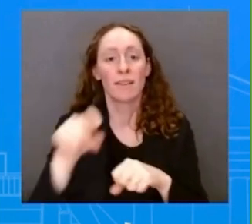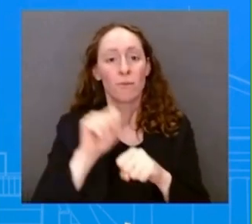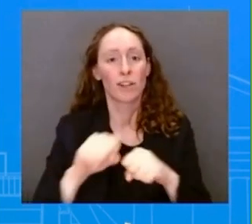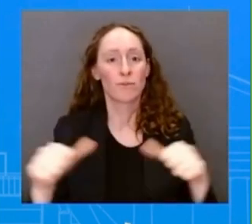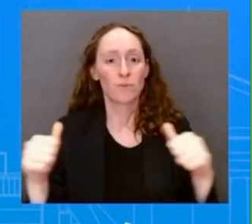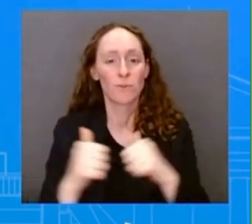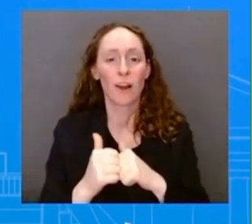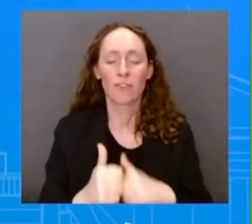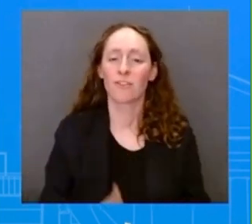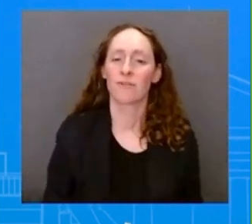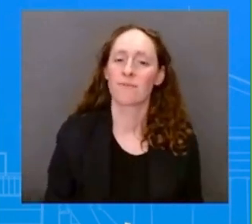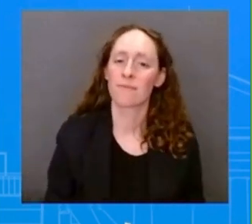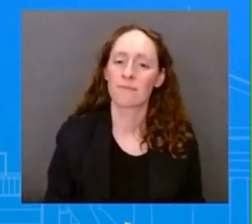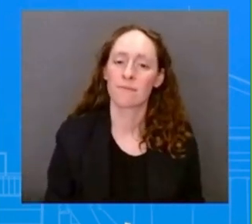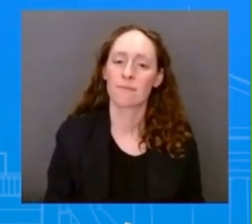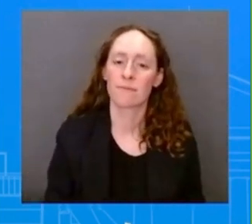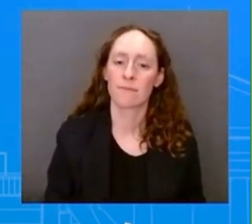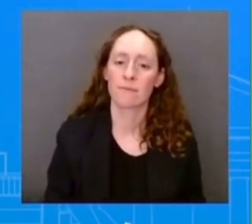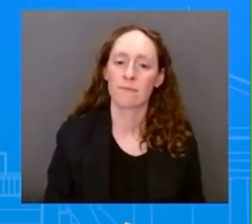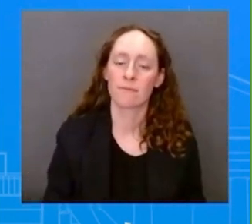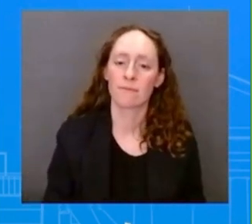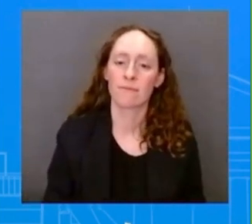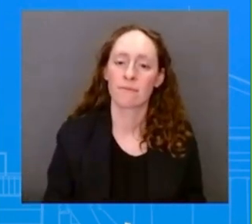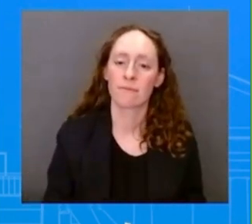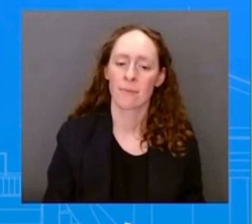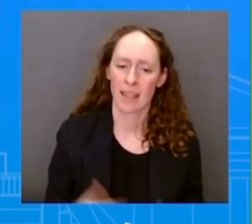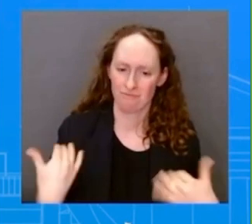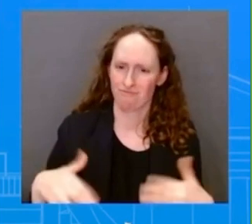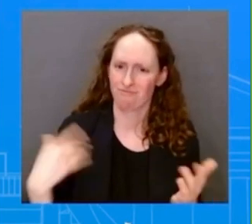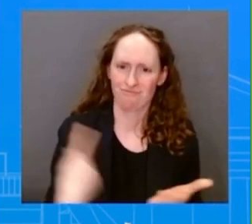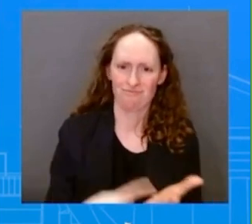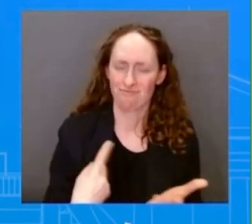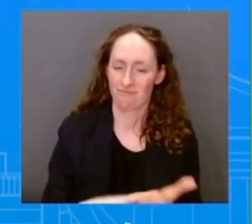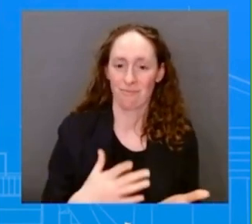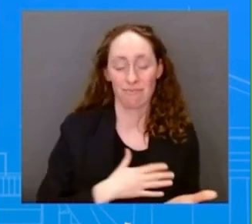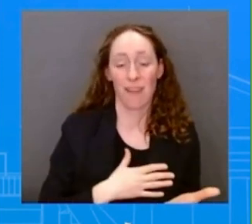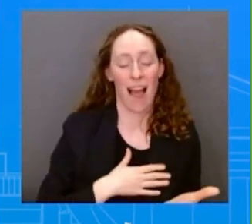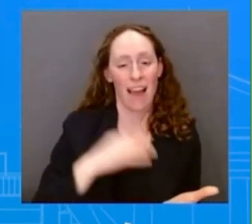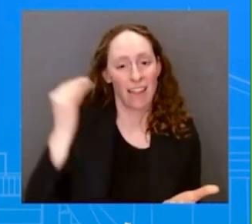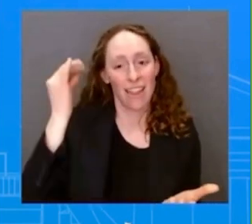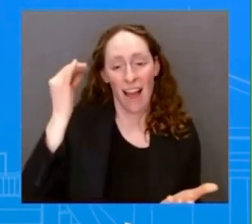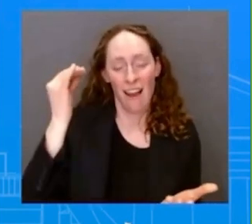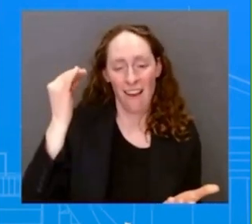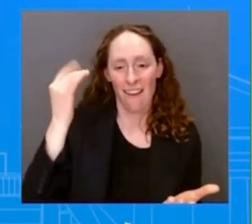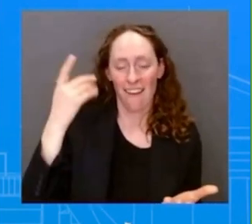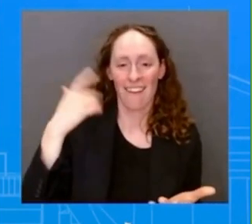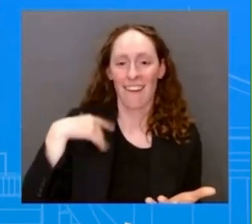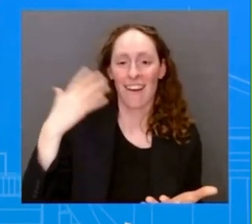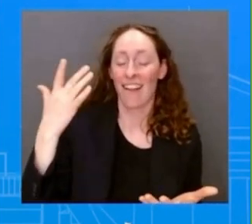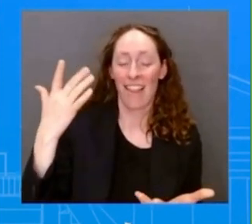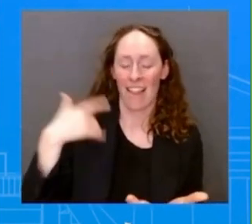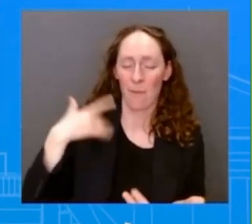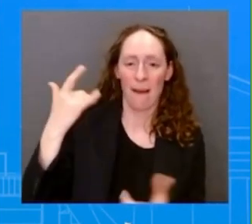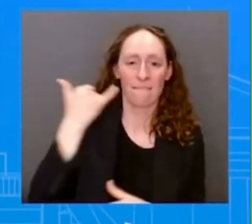I'm sorry, I lost my train of thought. I was on a roll there.